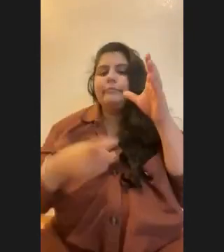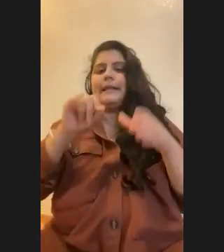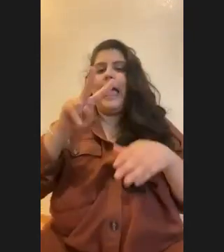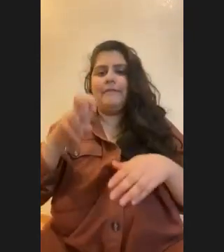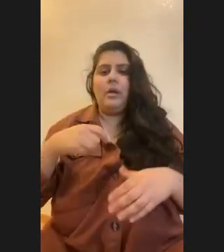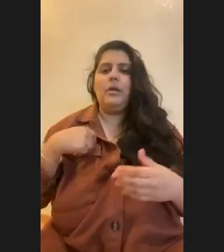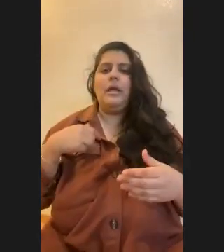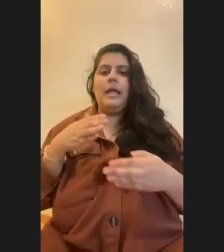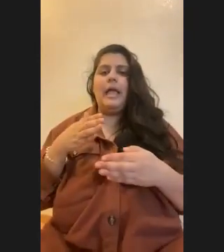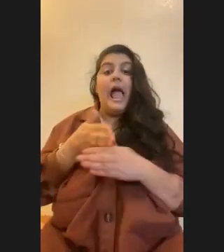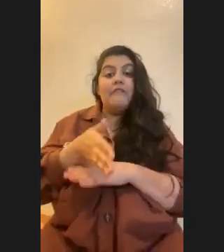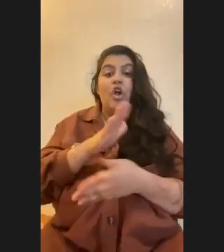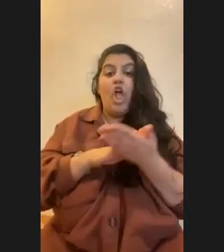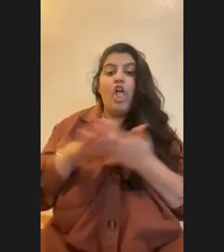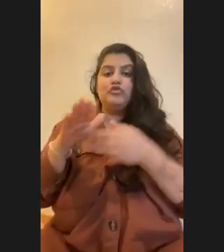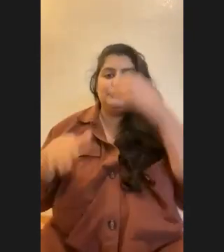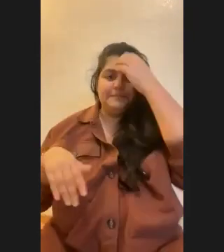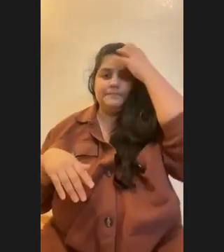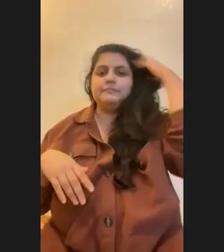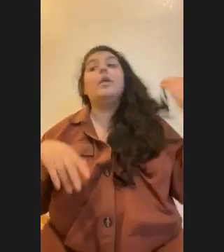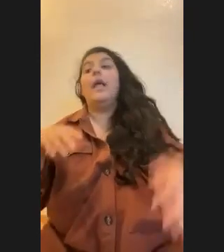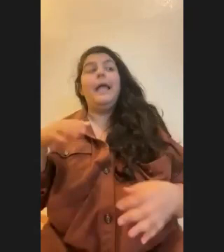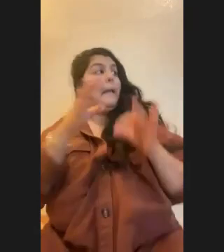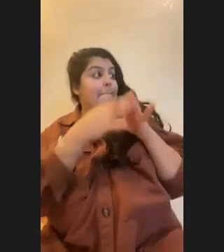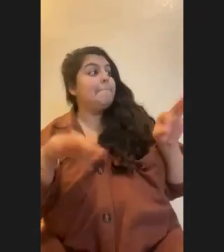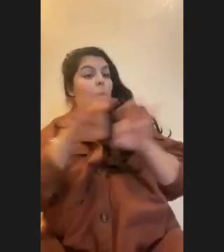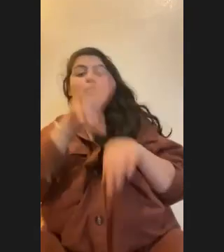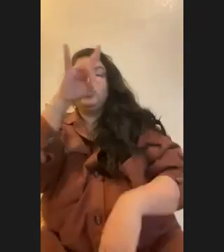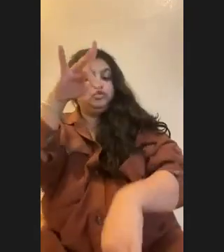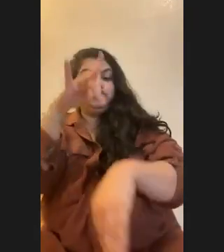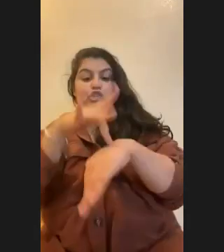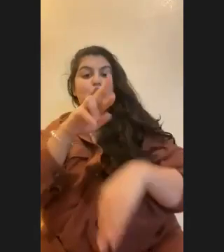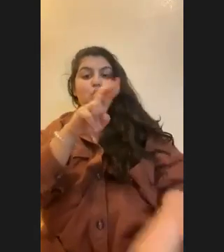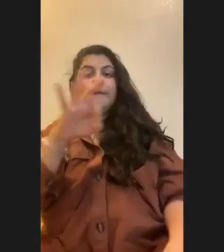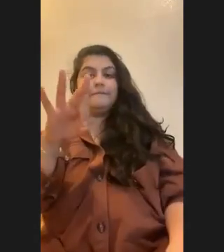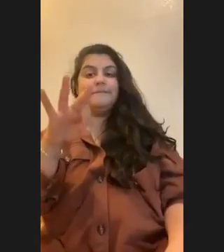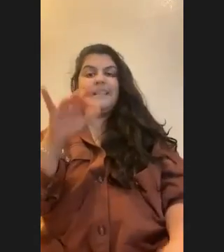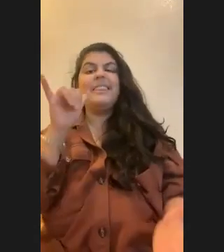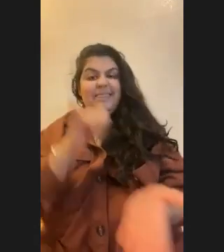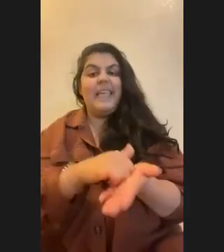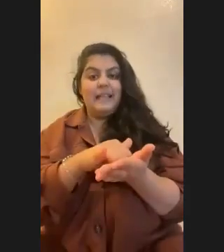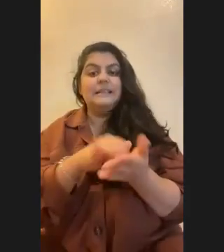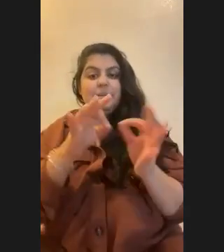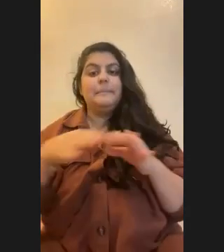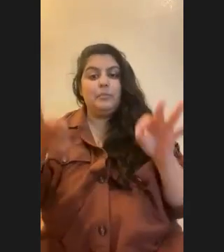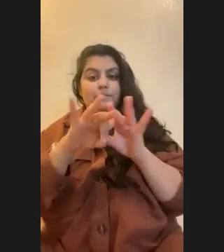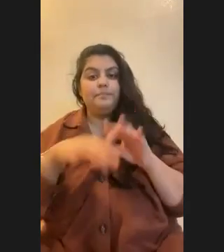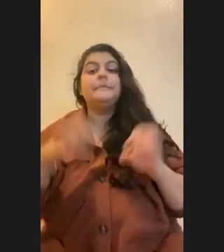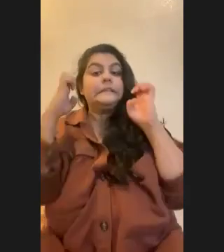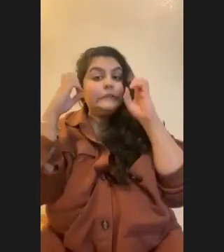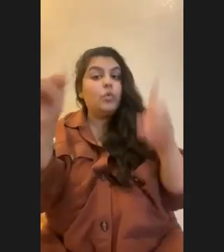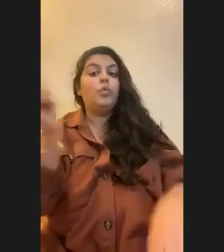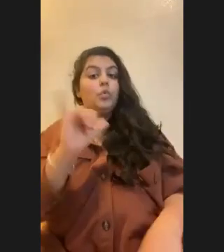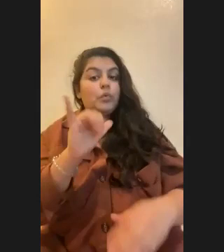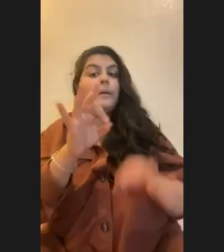So the most important thing is don't touch the reef. Like that's going to be one of the big factors. Education is really important too. So when you're